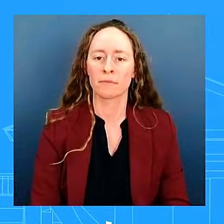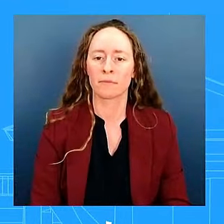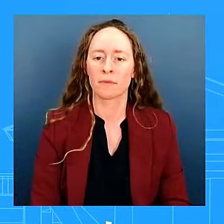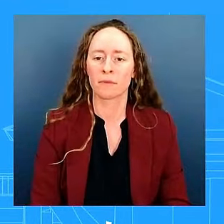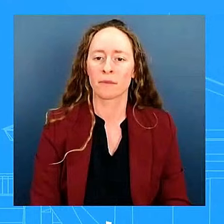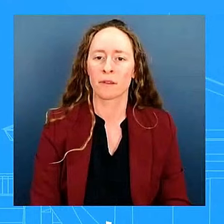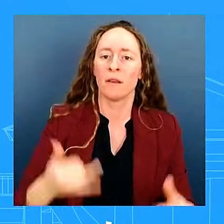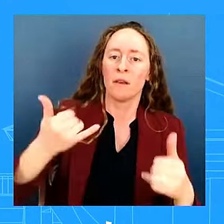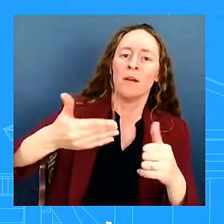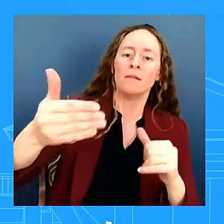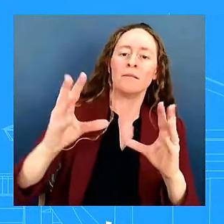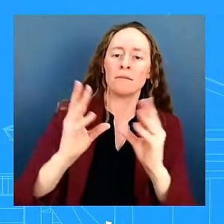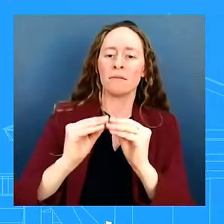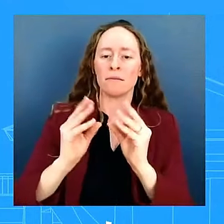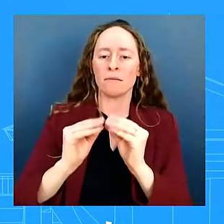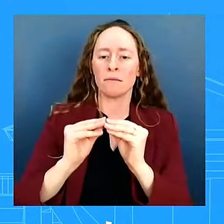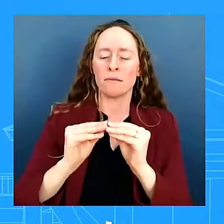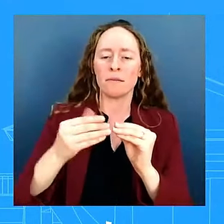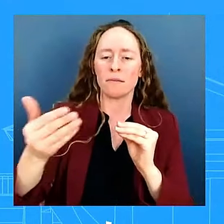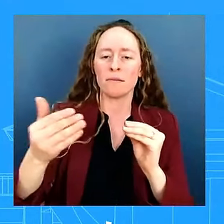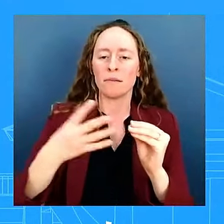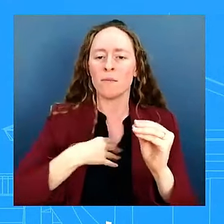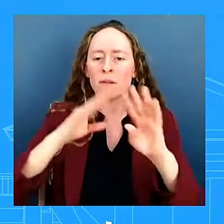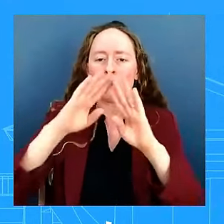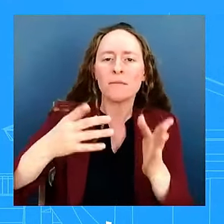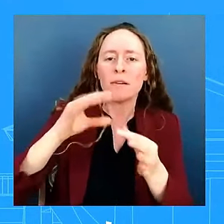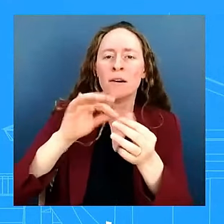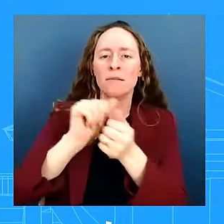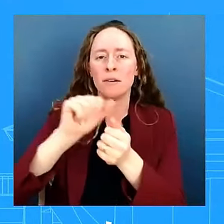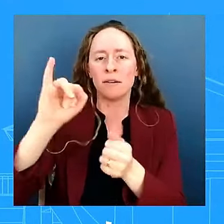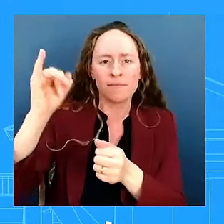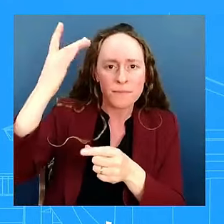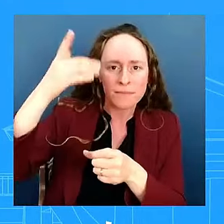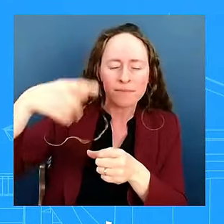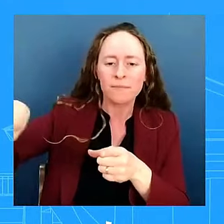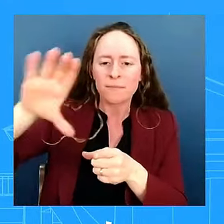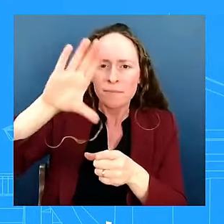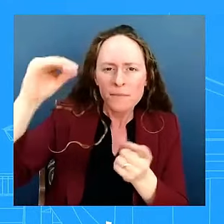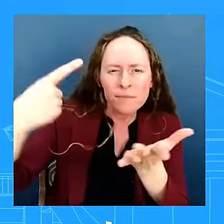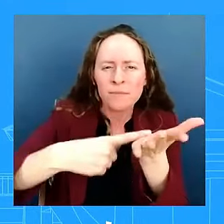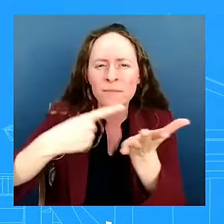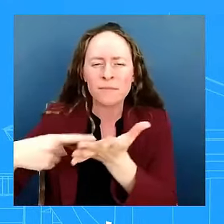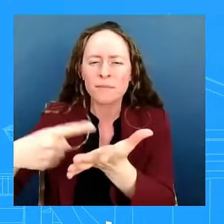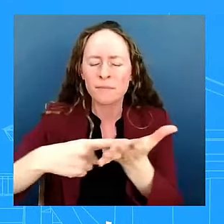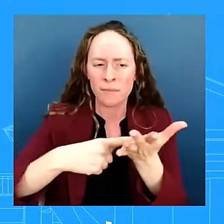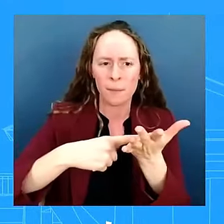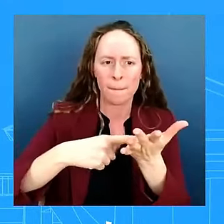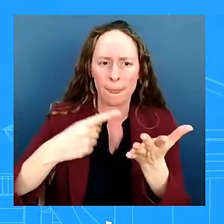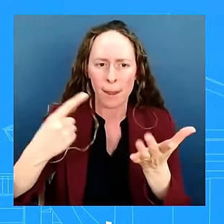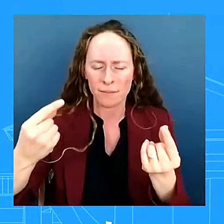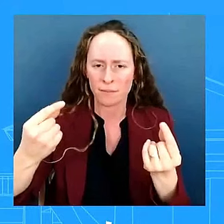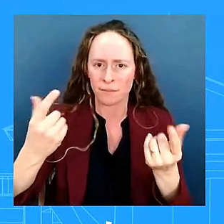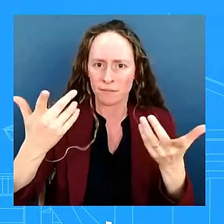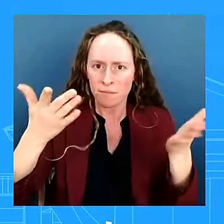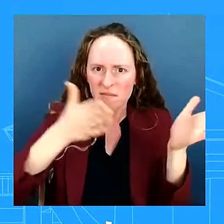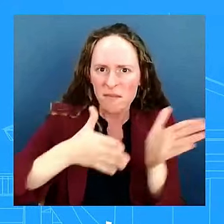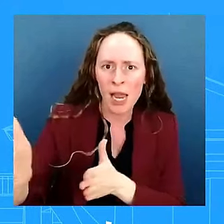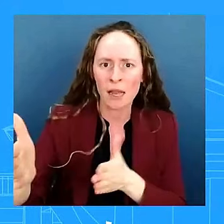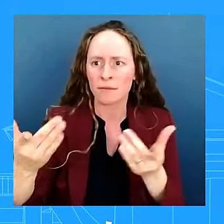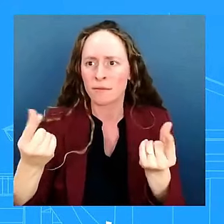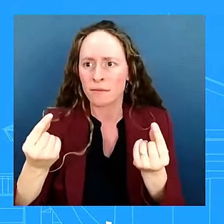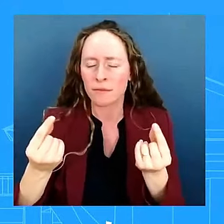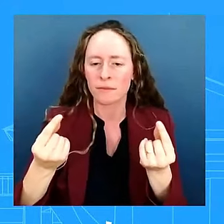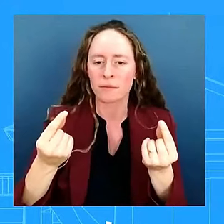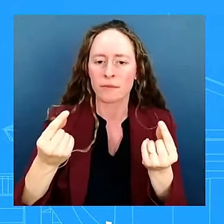could give a readout of what was discussed but also if there were any agreements or plans um headed forward for what uh